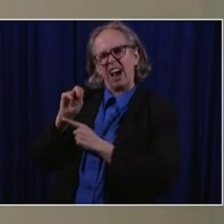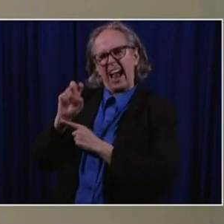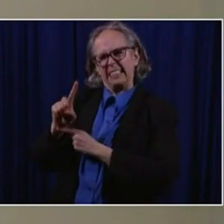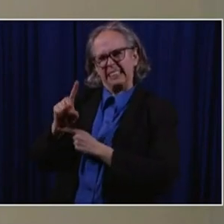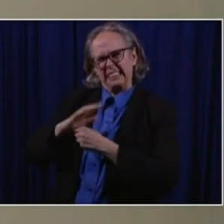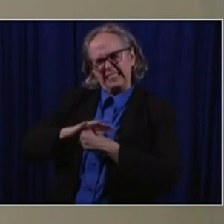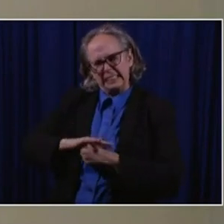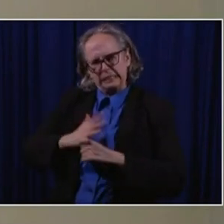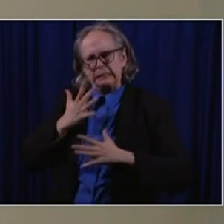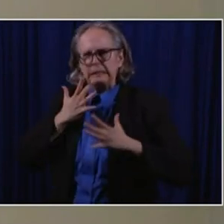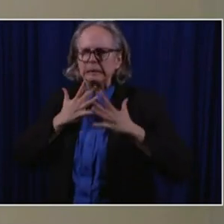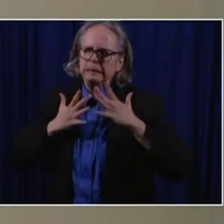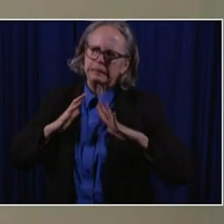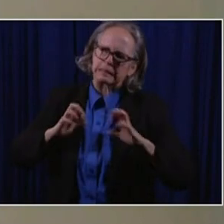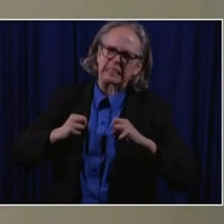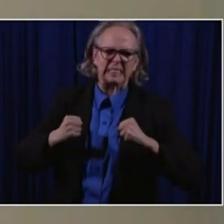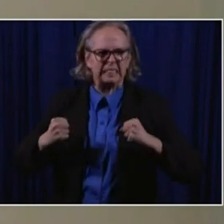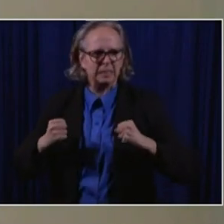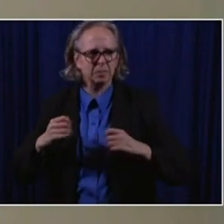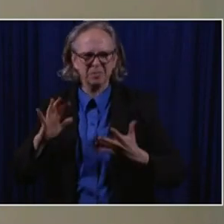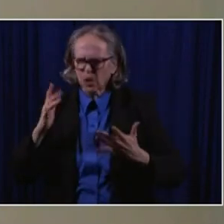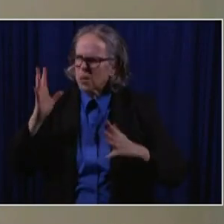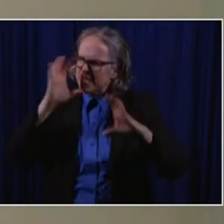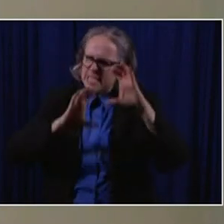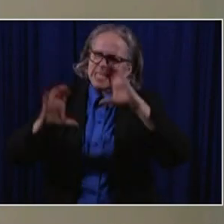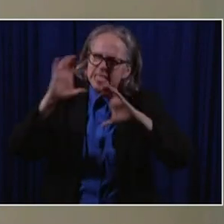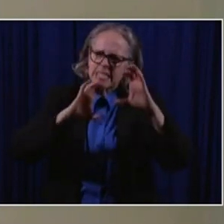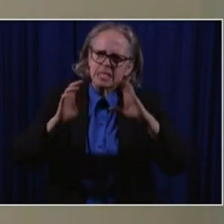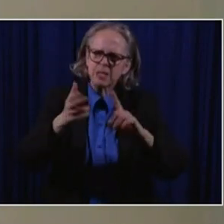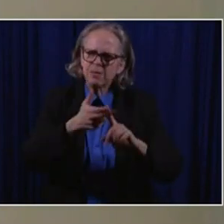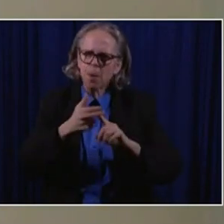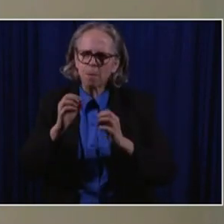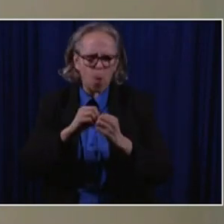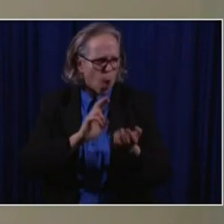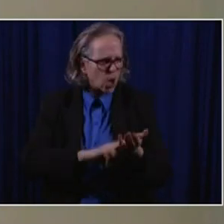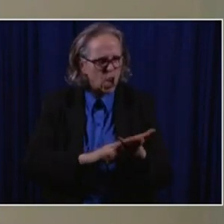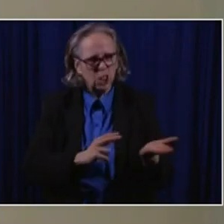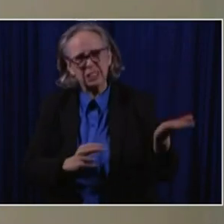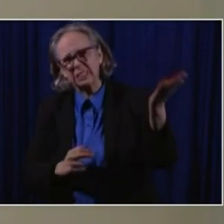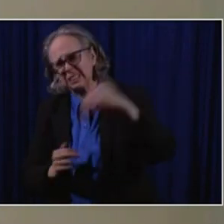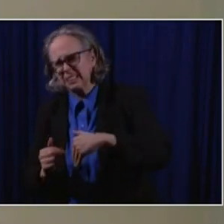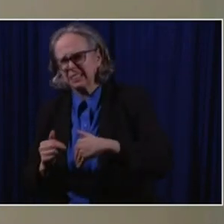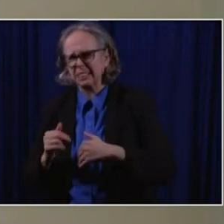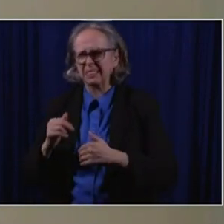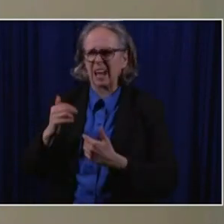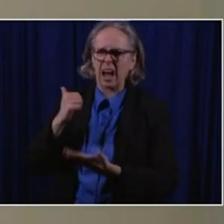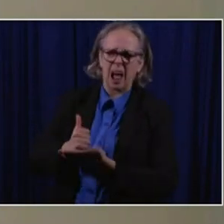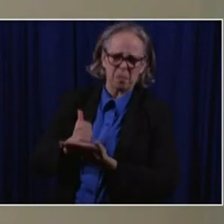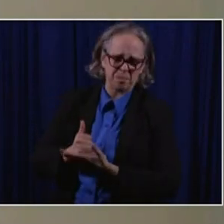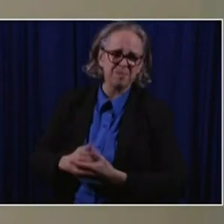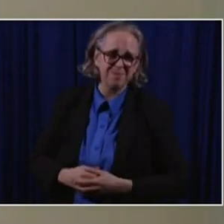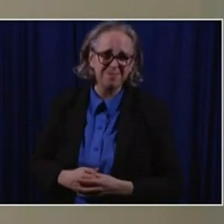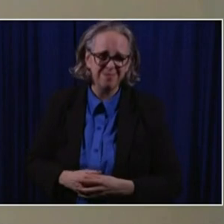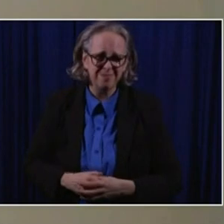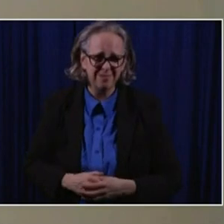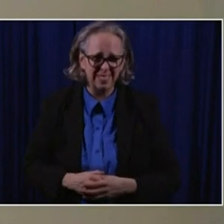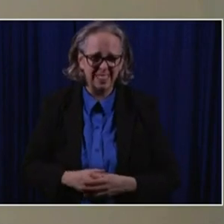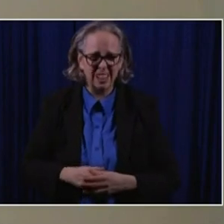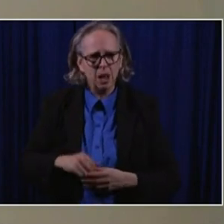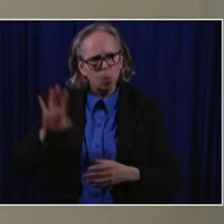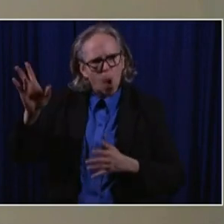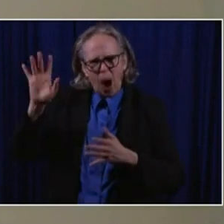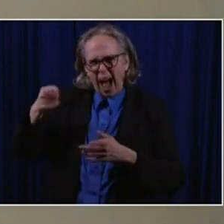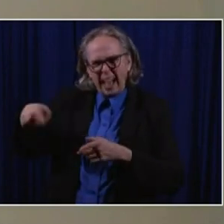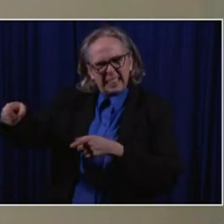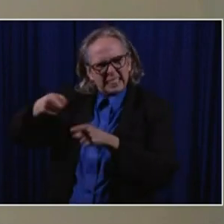excess help from other areas that we may have not called from before. Uh, we're asking advanced practitioners here in the near future to help us